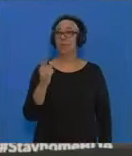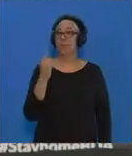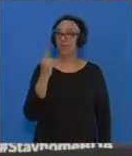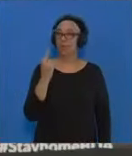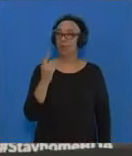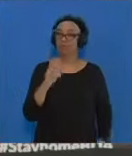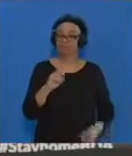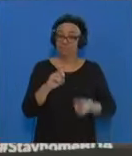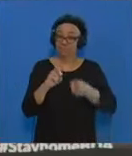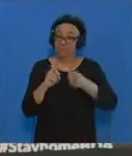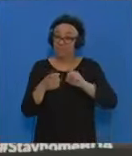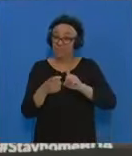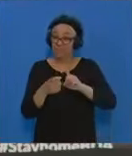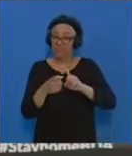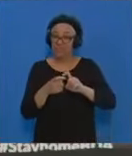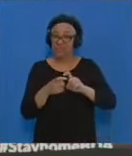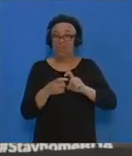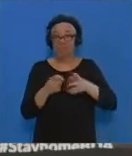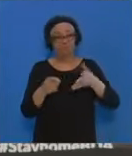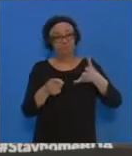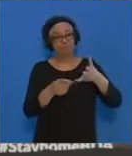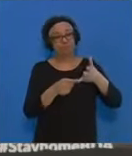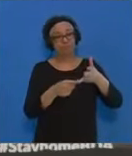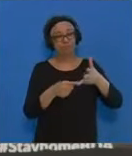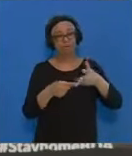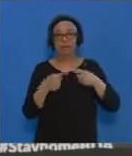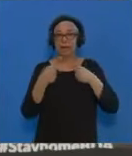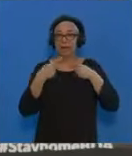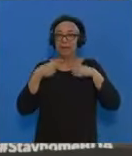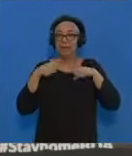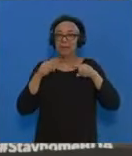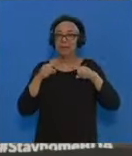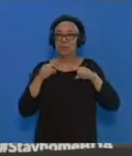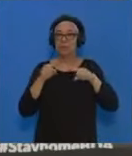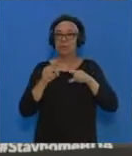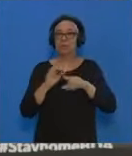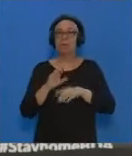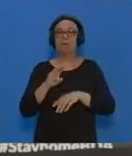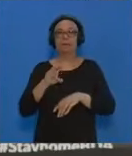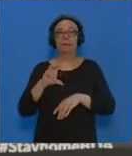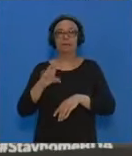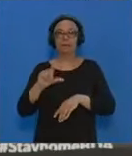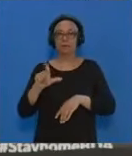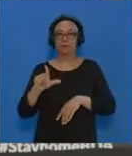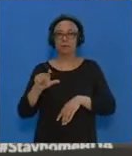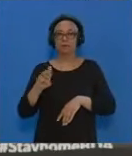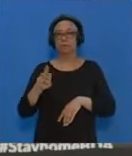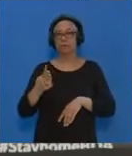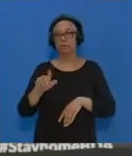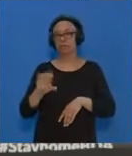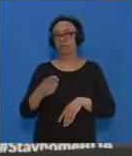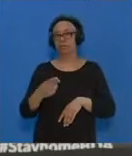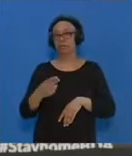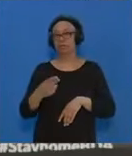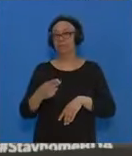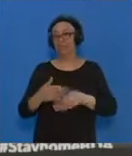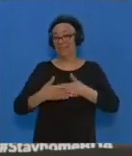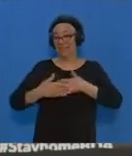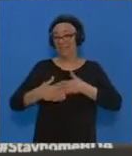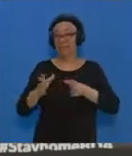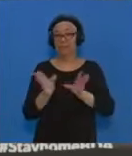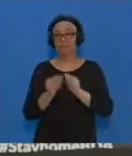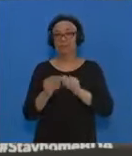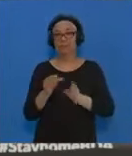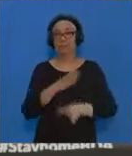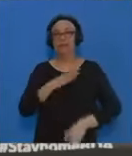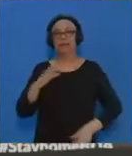the changes to Phase 4 and the announcement which was made by Colonel Birch will be that following a meeting of the